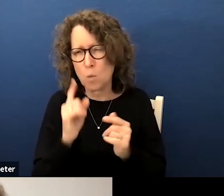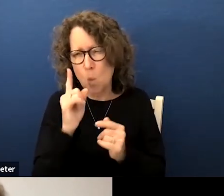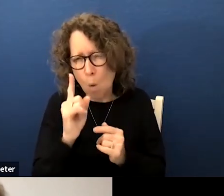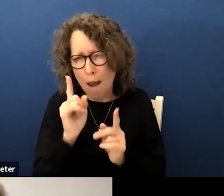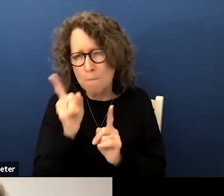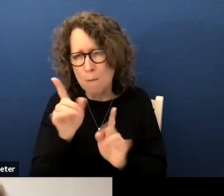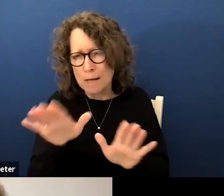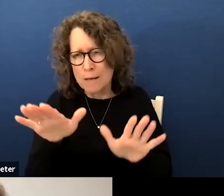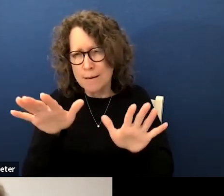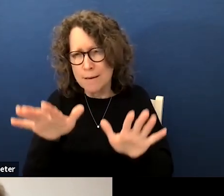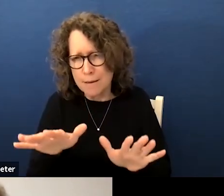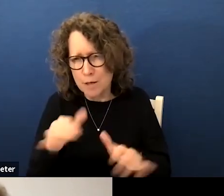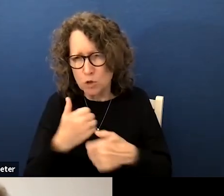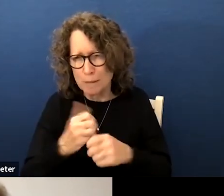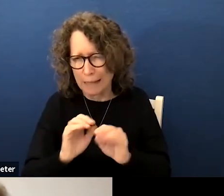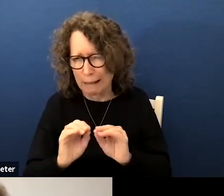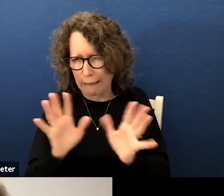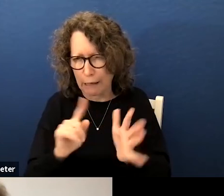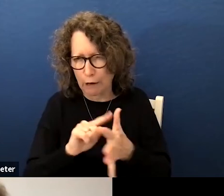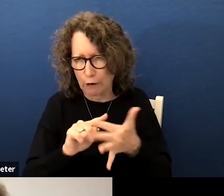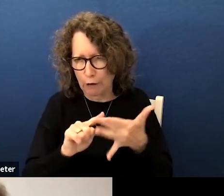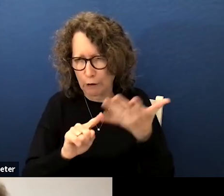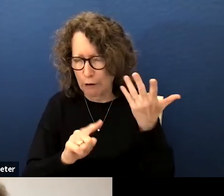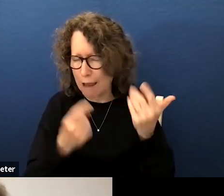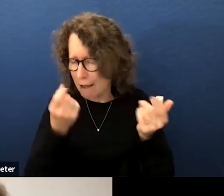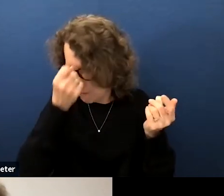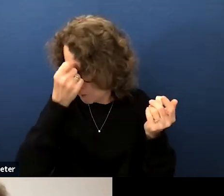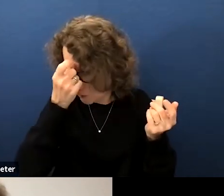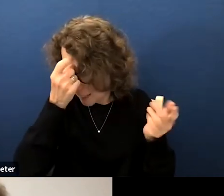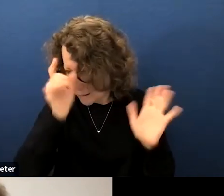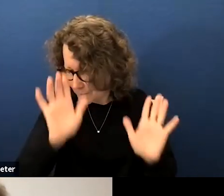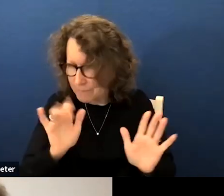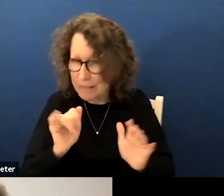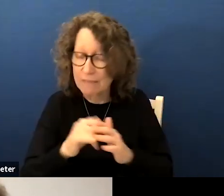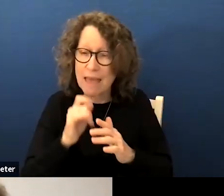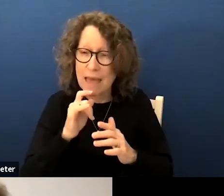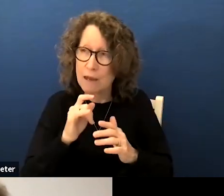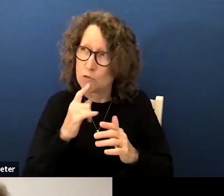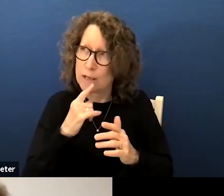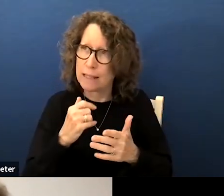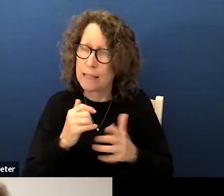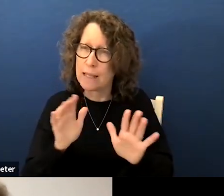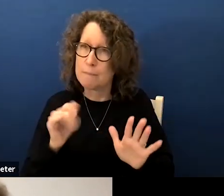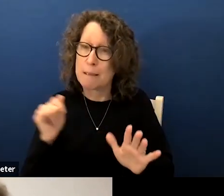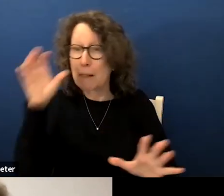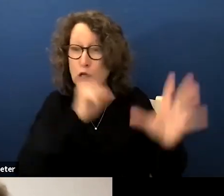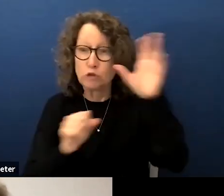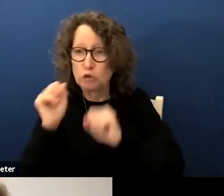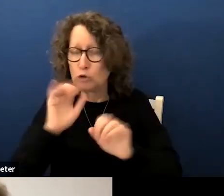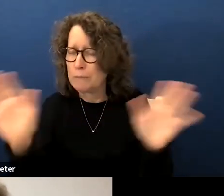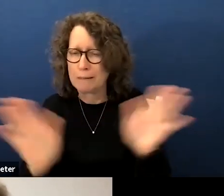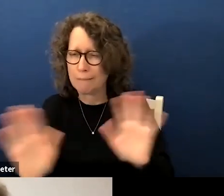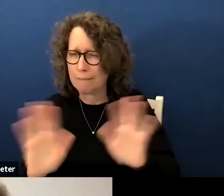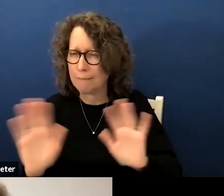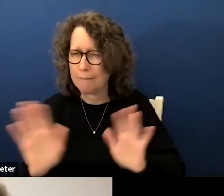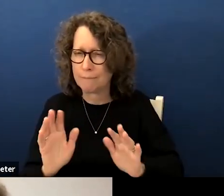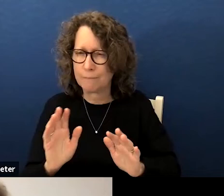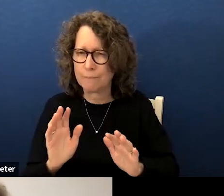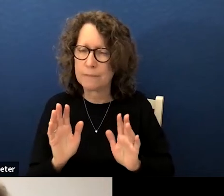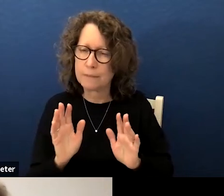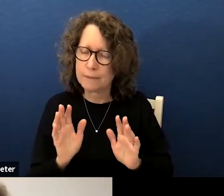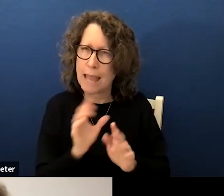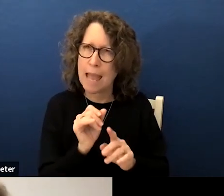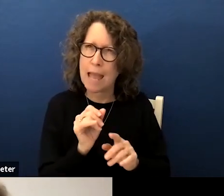moment to be more clear and understanding i think that goes a long way with people assuming what we're doing when we make a decision